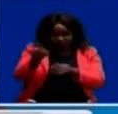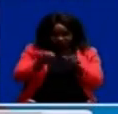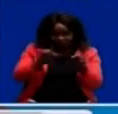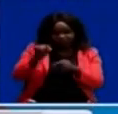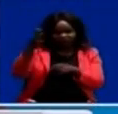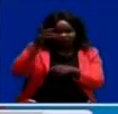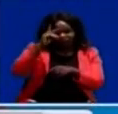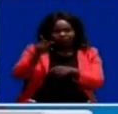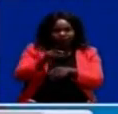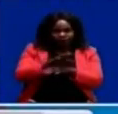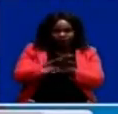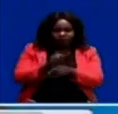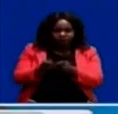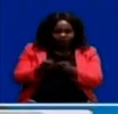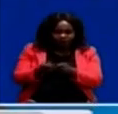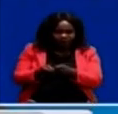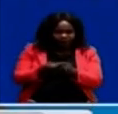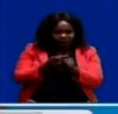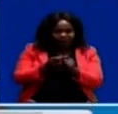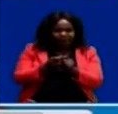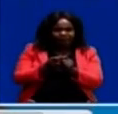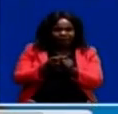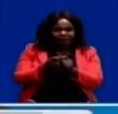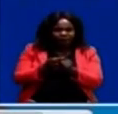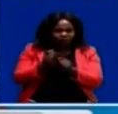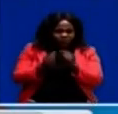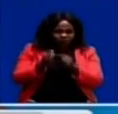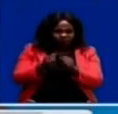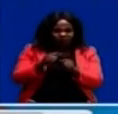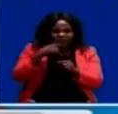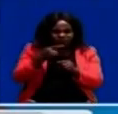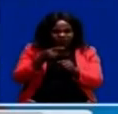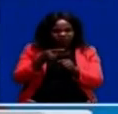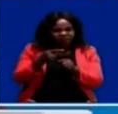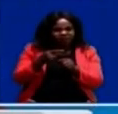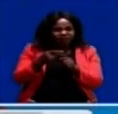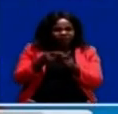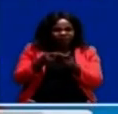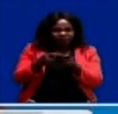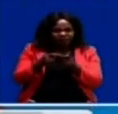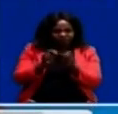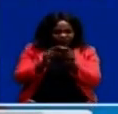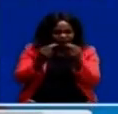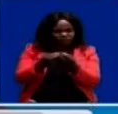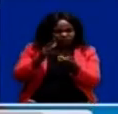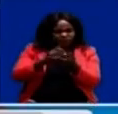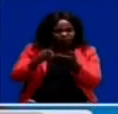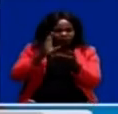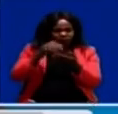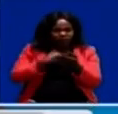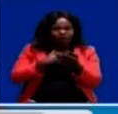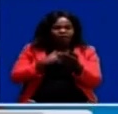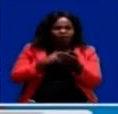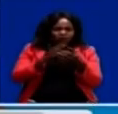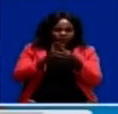Kitwe. Zambia Rugby Union Communications Manager Tom Chalova said the union will, in a few weeks, conduct joint trials for